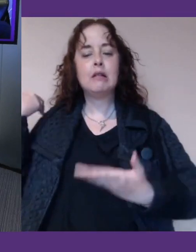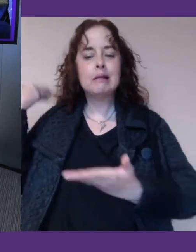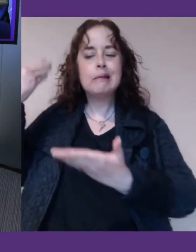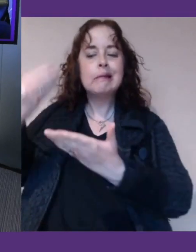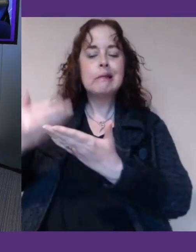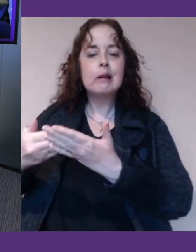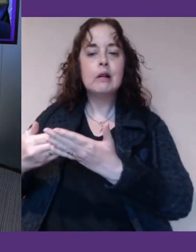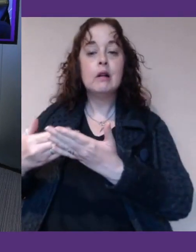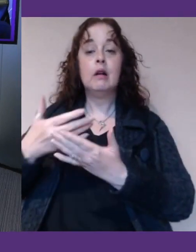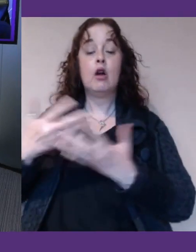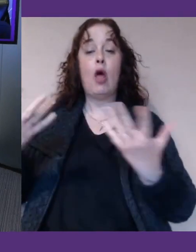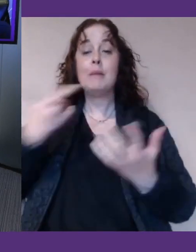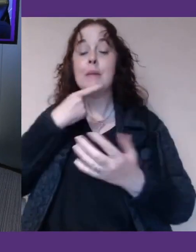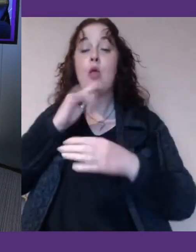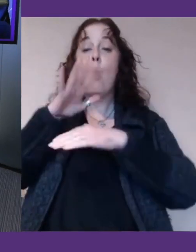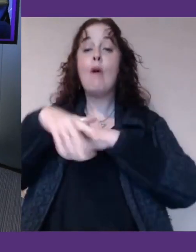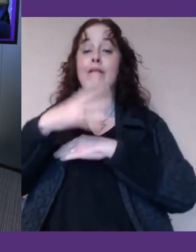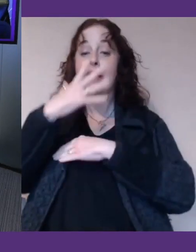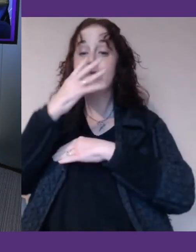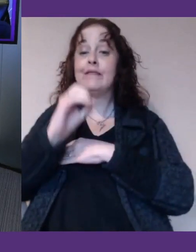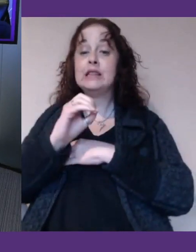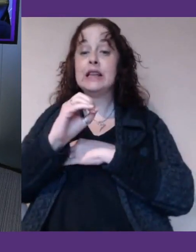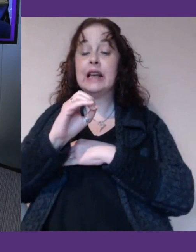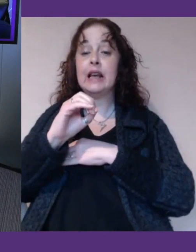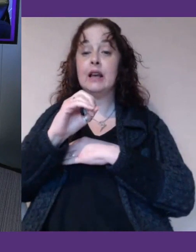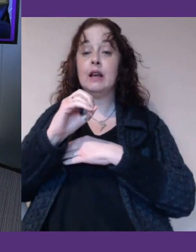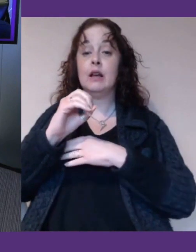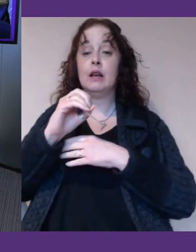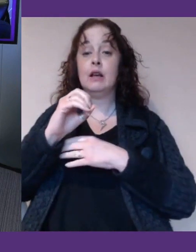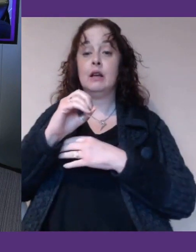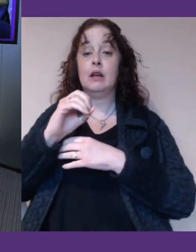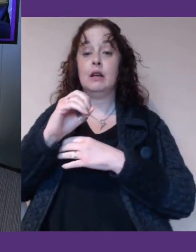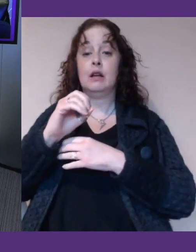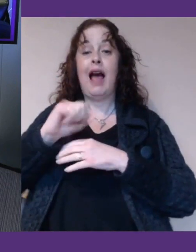50 have left the labour market following the pandemic.